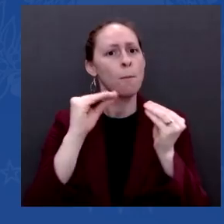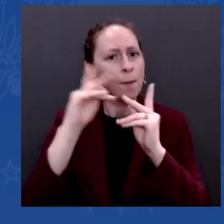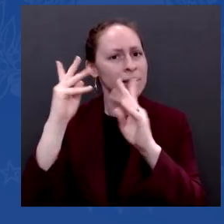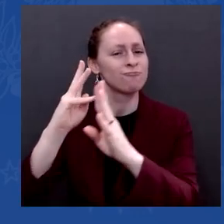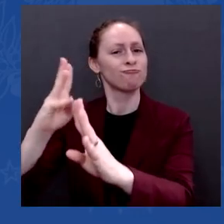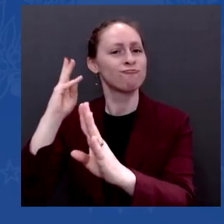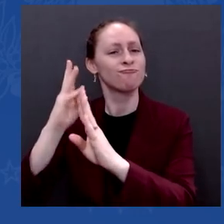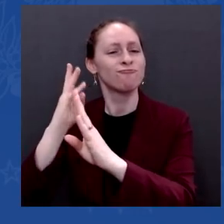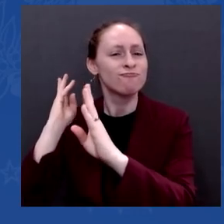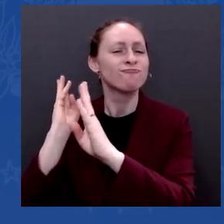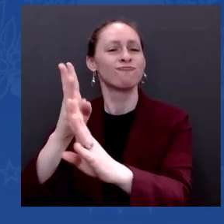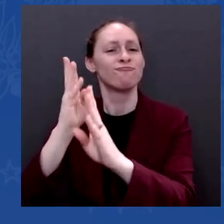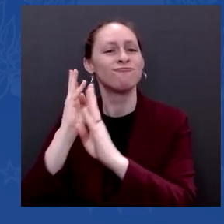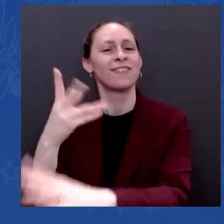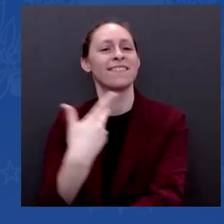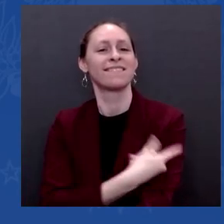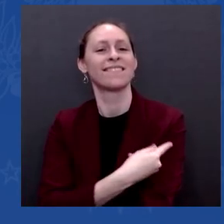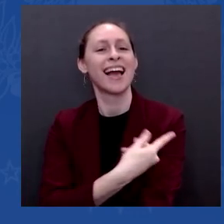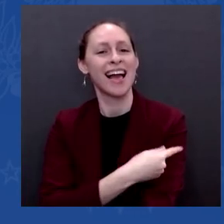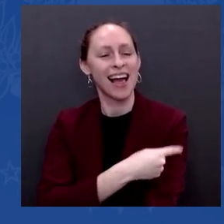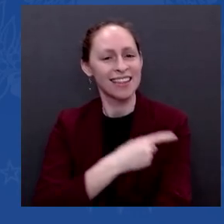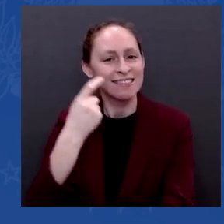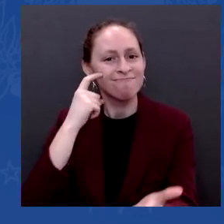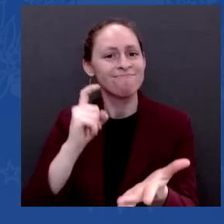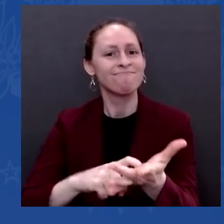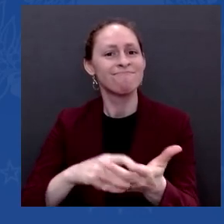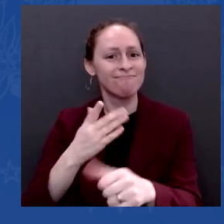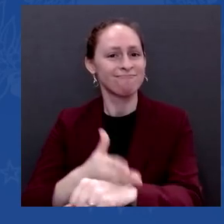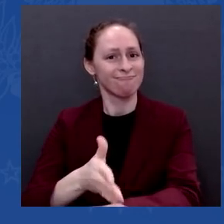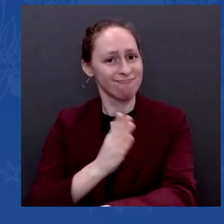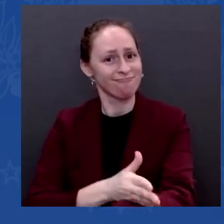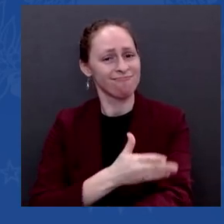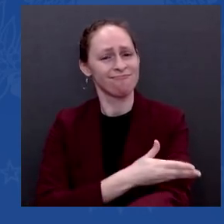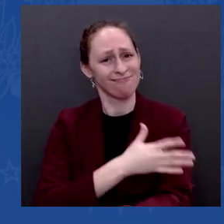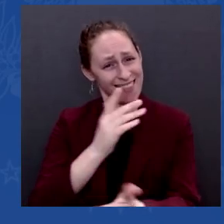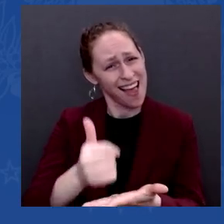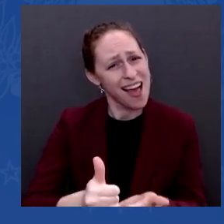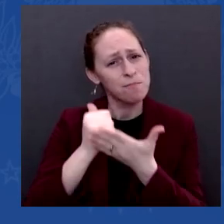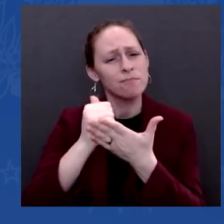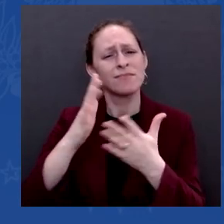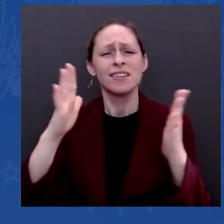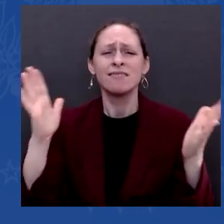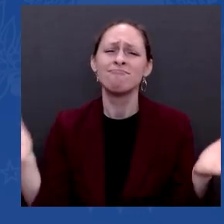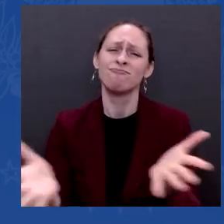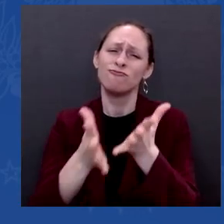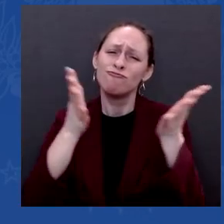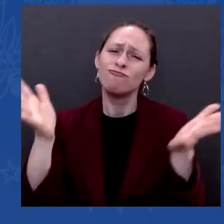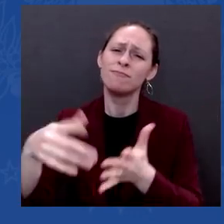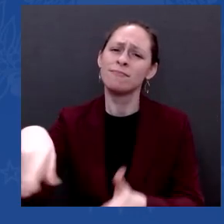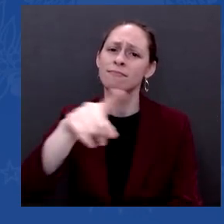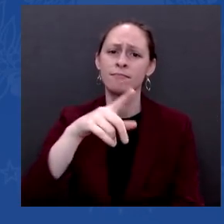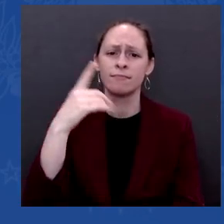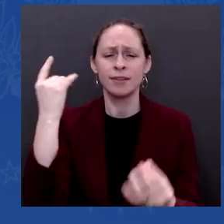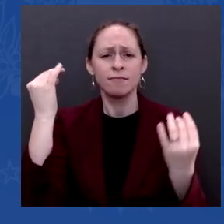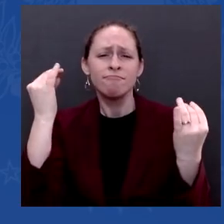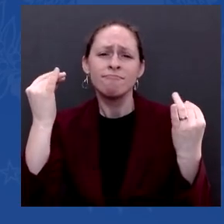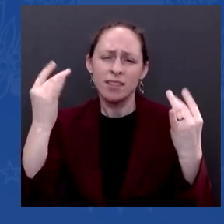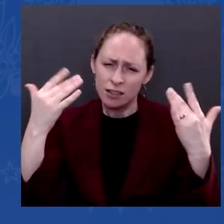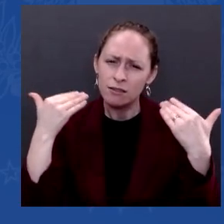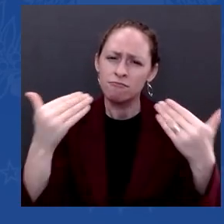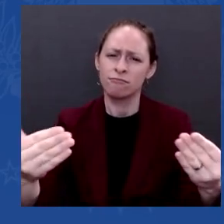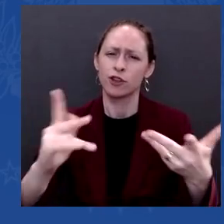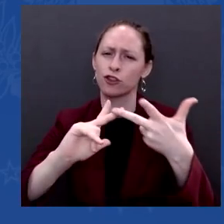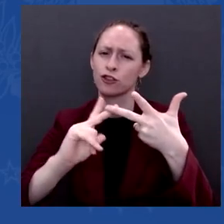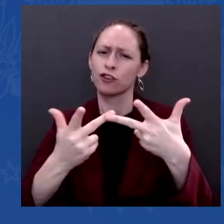vaccinated, please, and get your booster. Look, we're also increasing testing. Should we have done